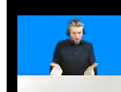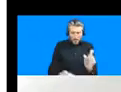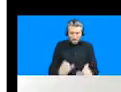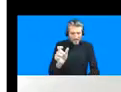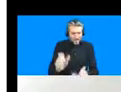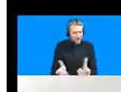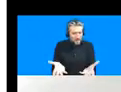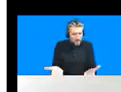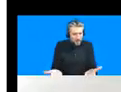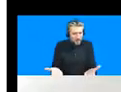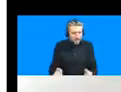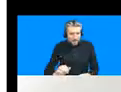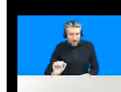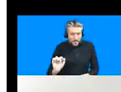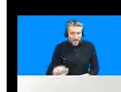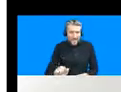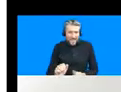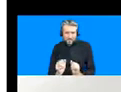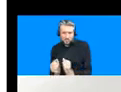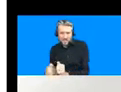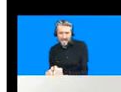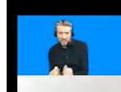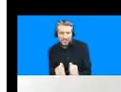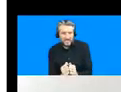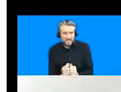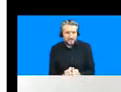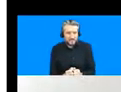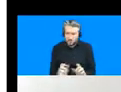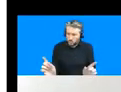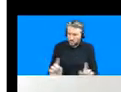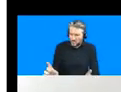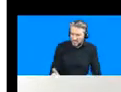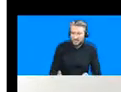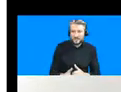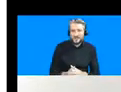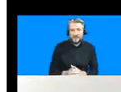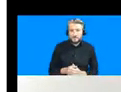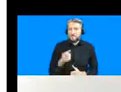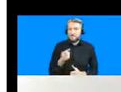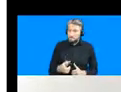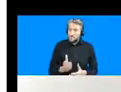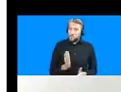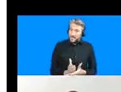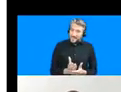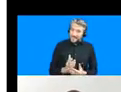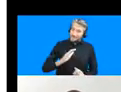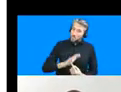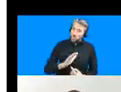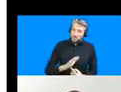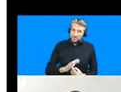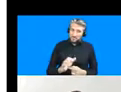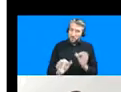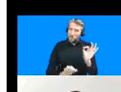as a consequence of these changes how will this take shape these are incredibly important and very very challenging